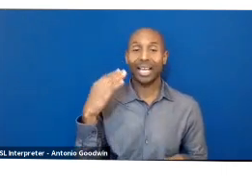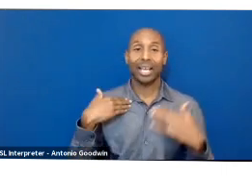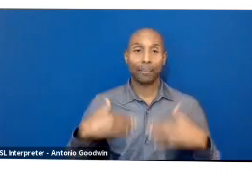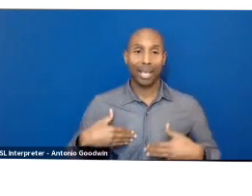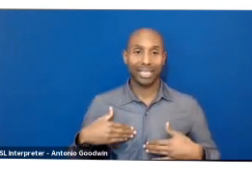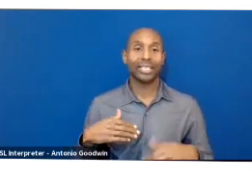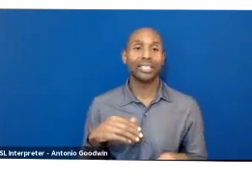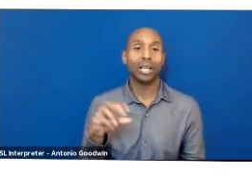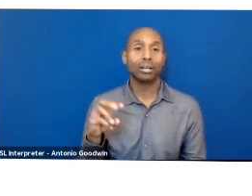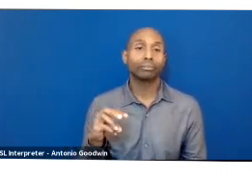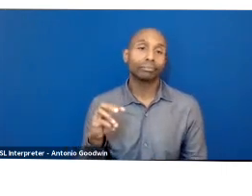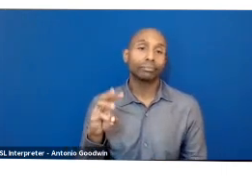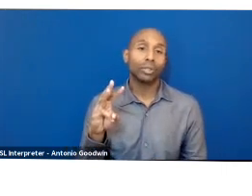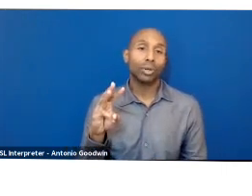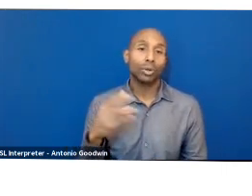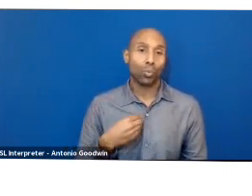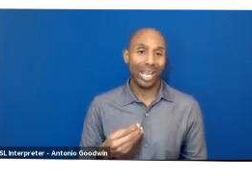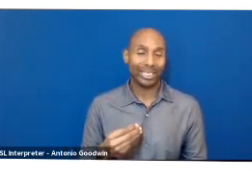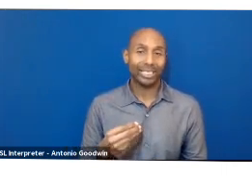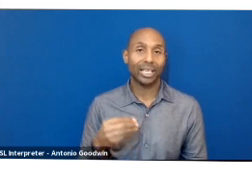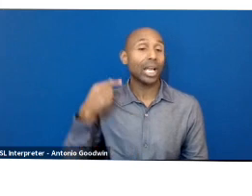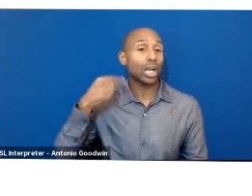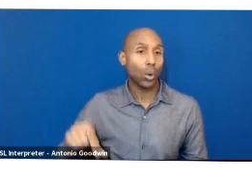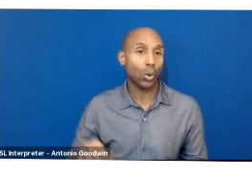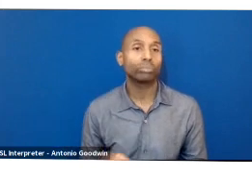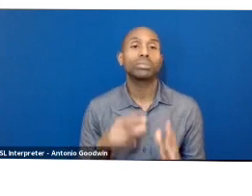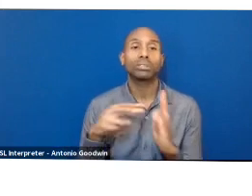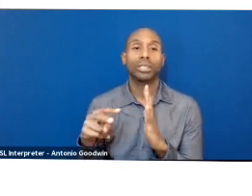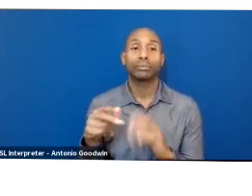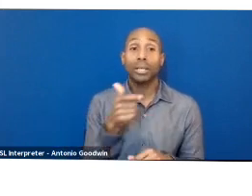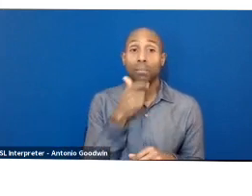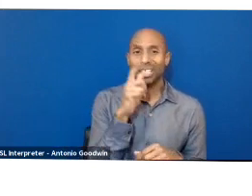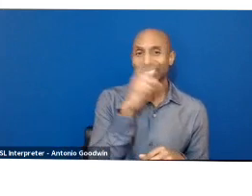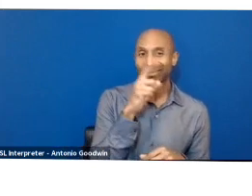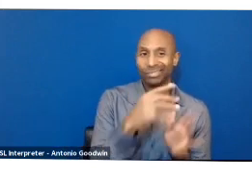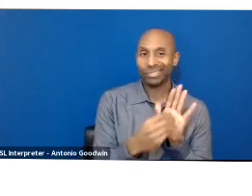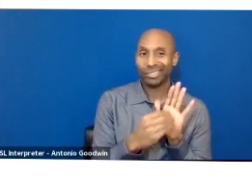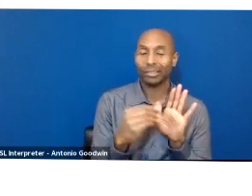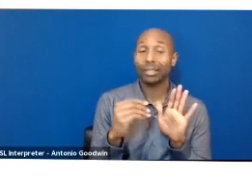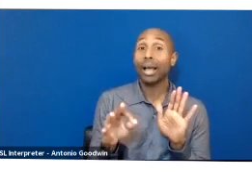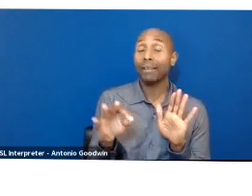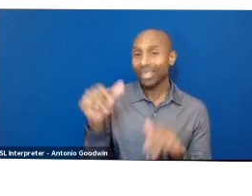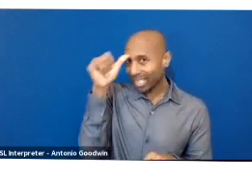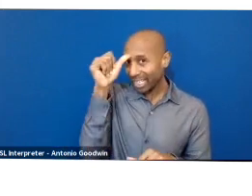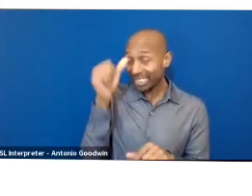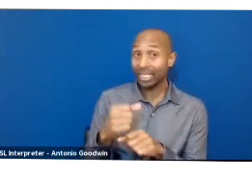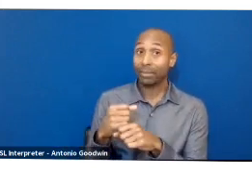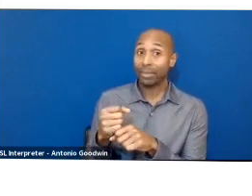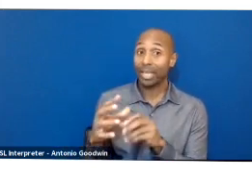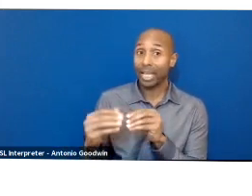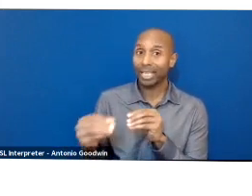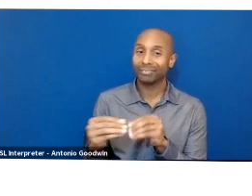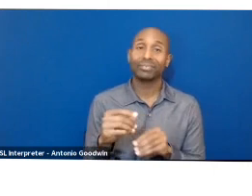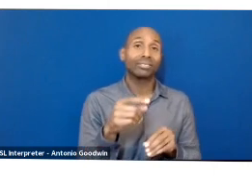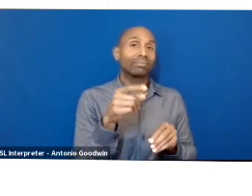Kessin. And the quote says, British imitations of Indian-made cotton were not always successfully sold abroad. West African